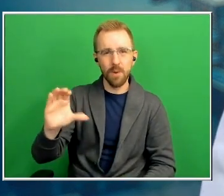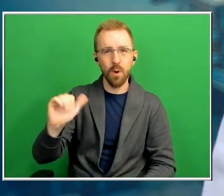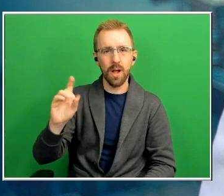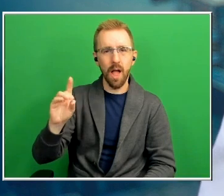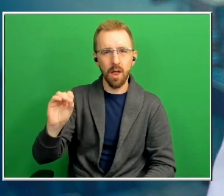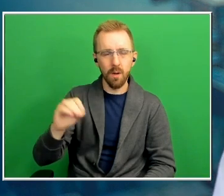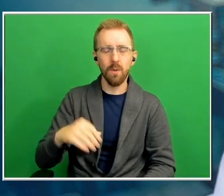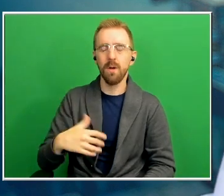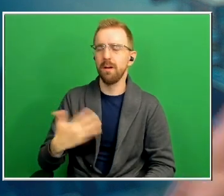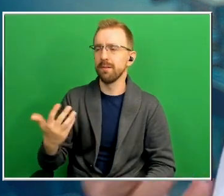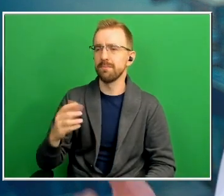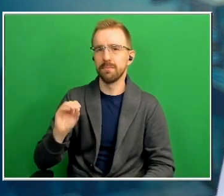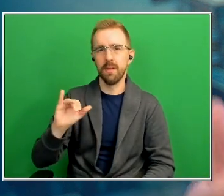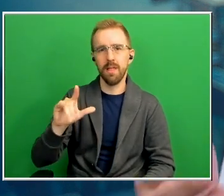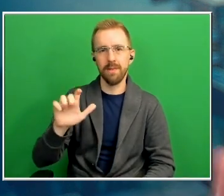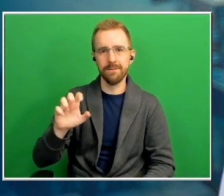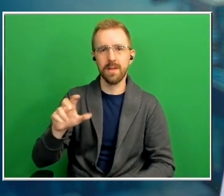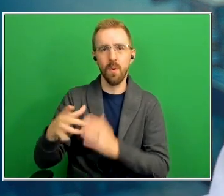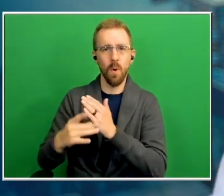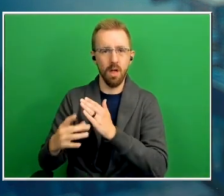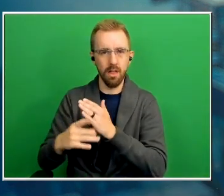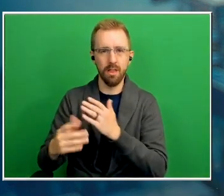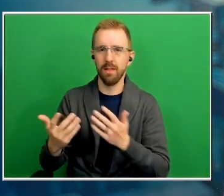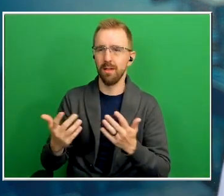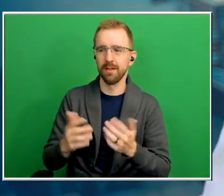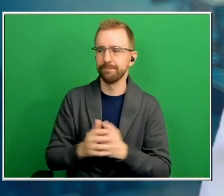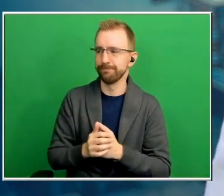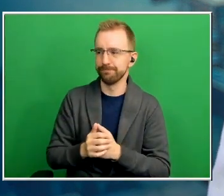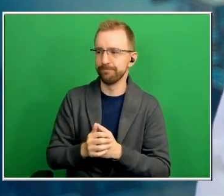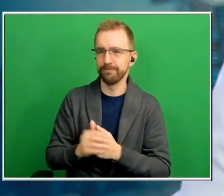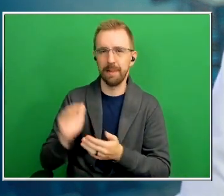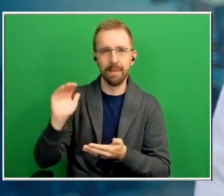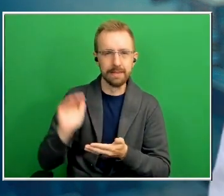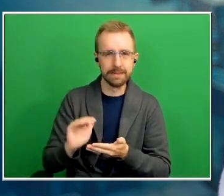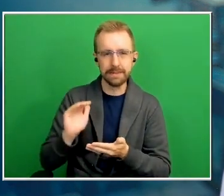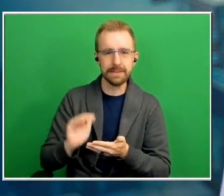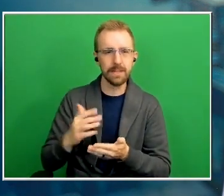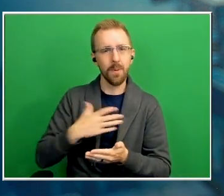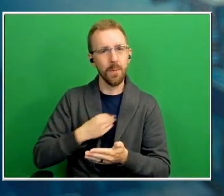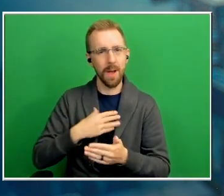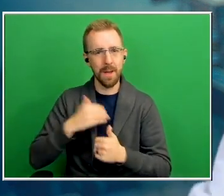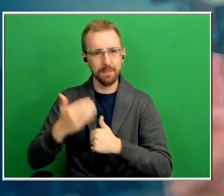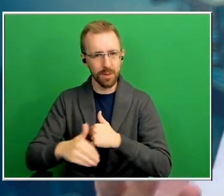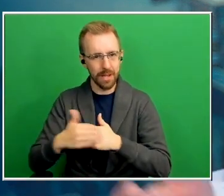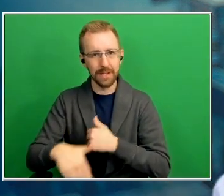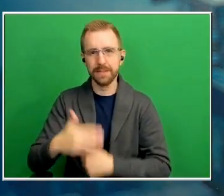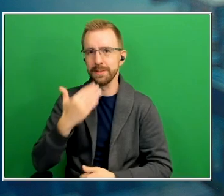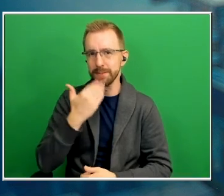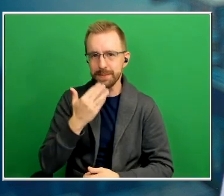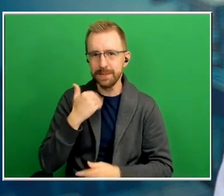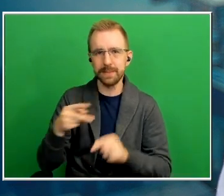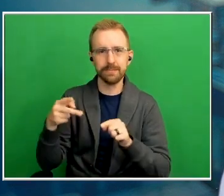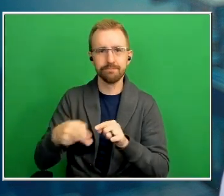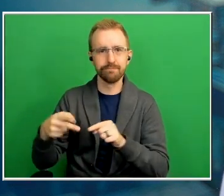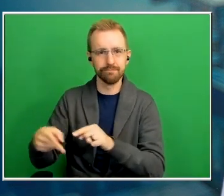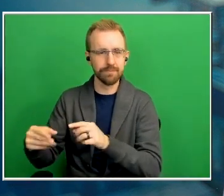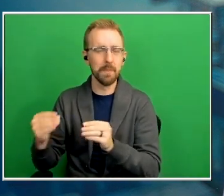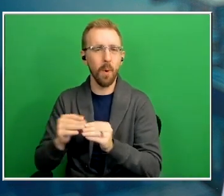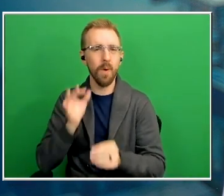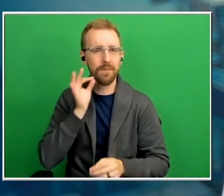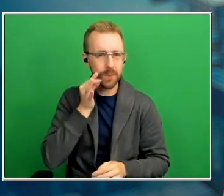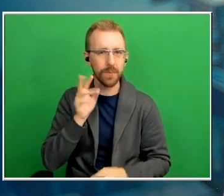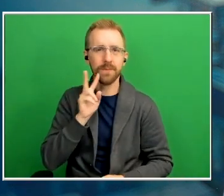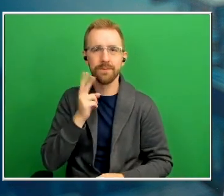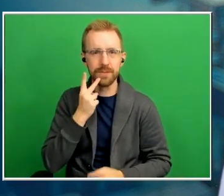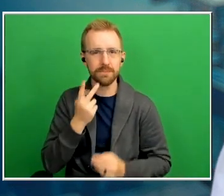oil you know less uh white breads and sweets and uh you know more fruits and vegetables so um so